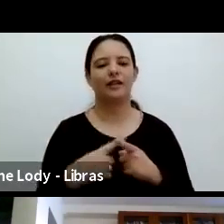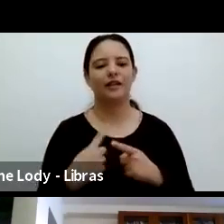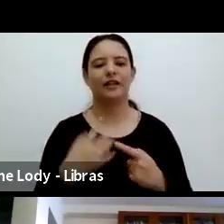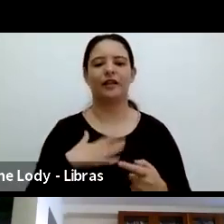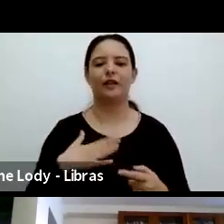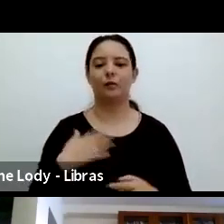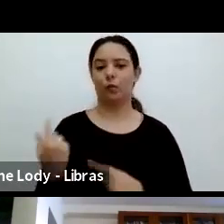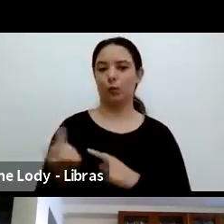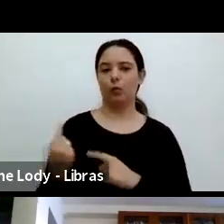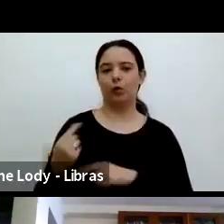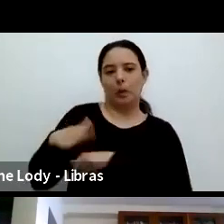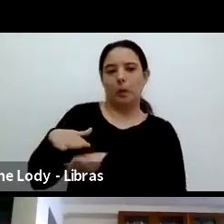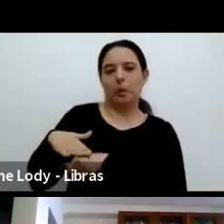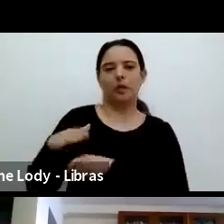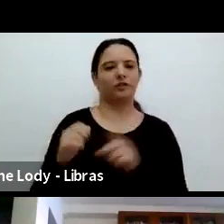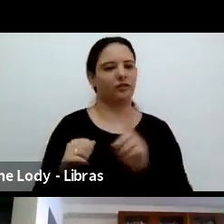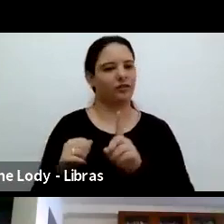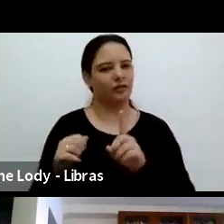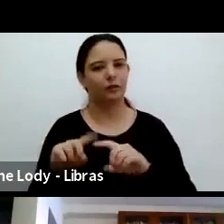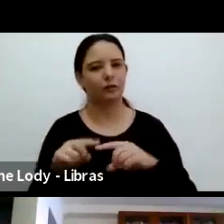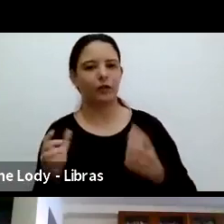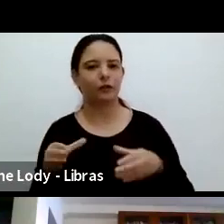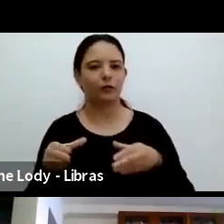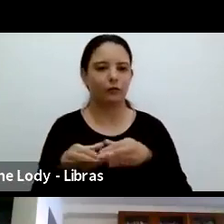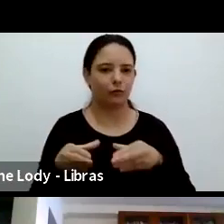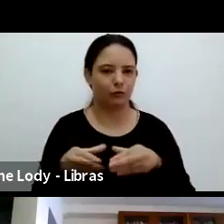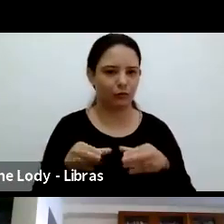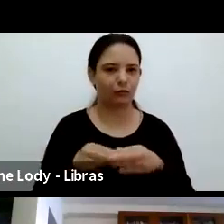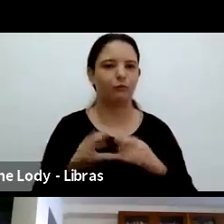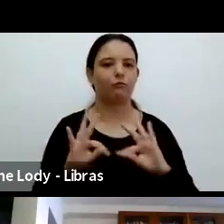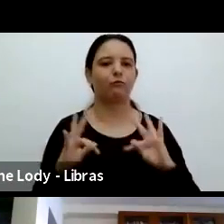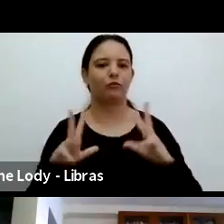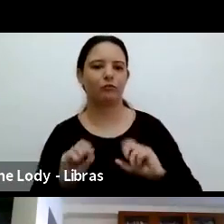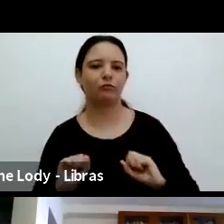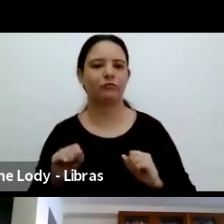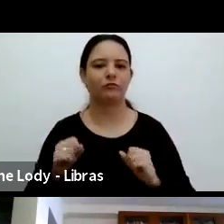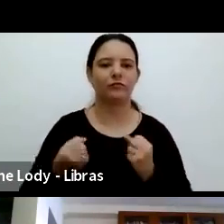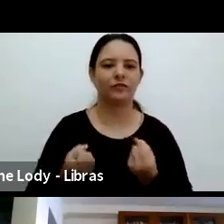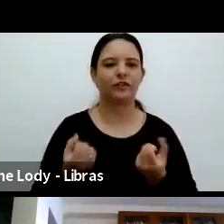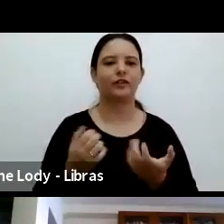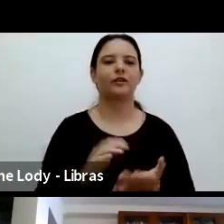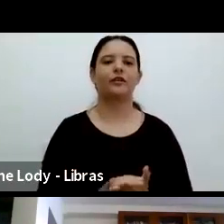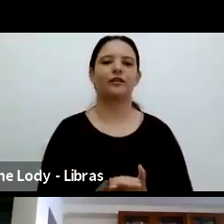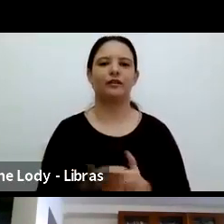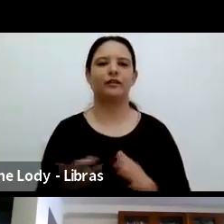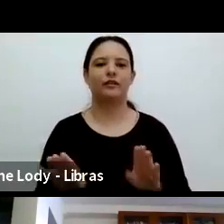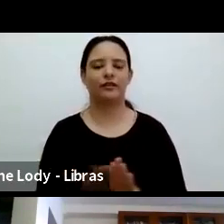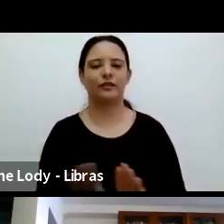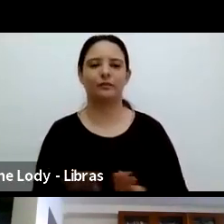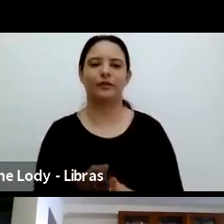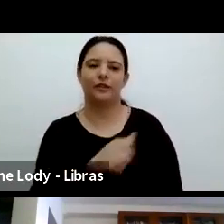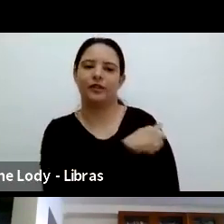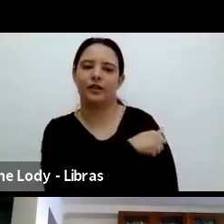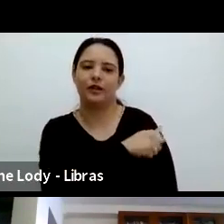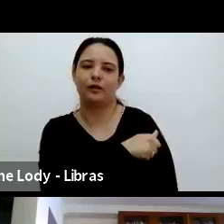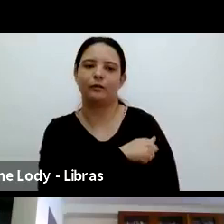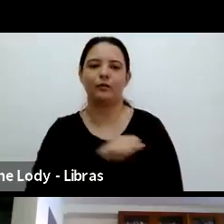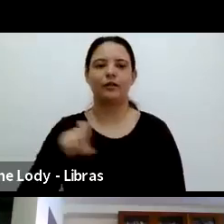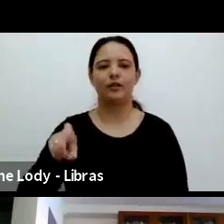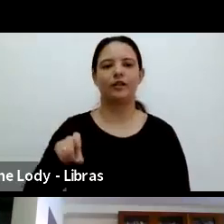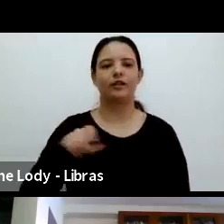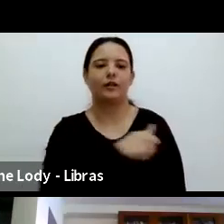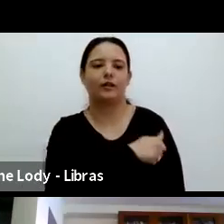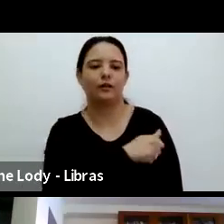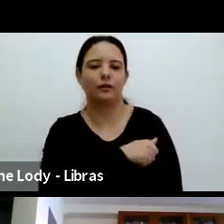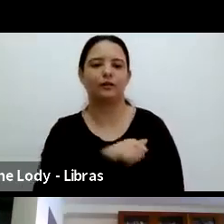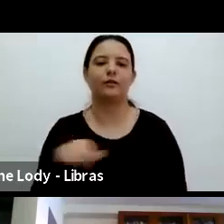by a group of people, of students, ex-students that are now part